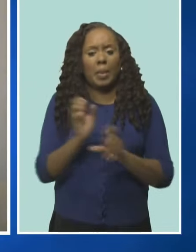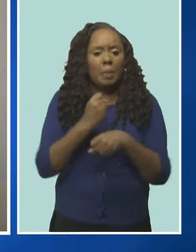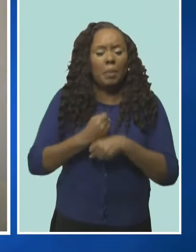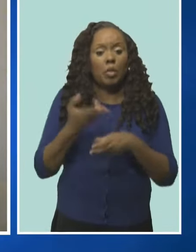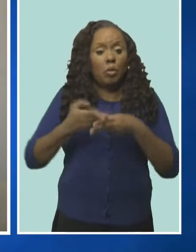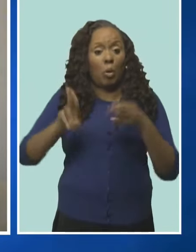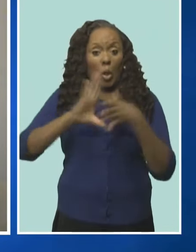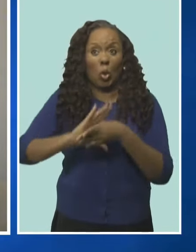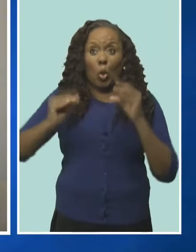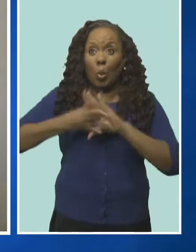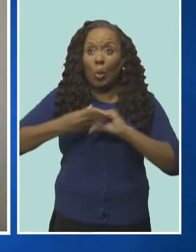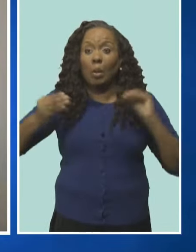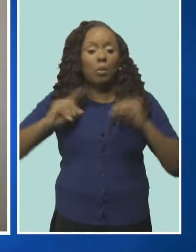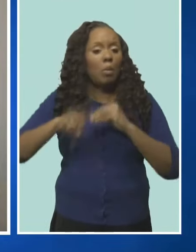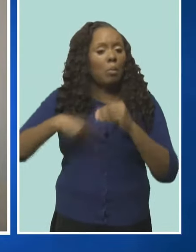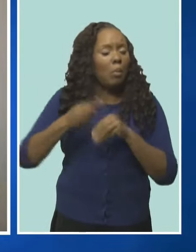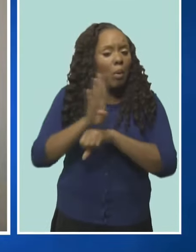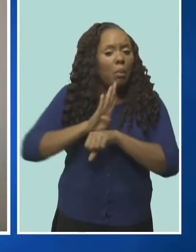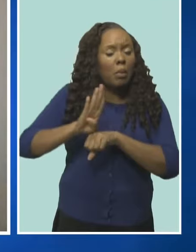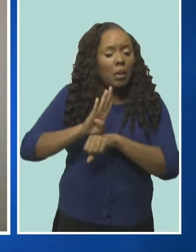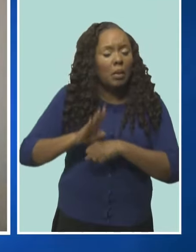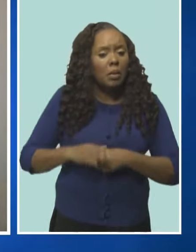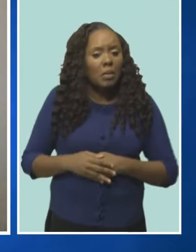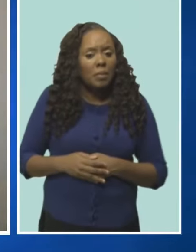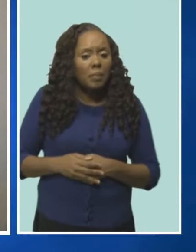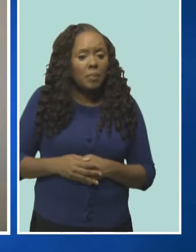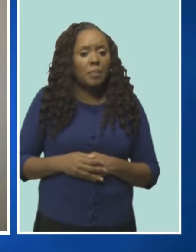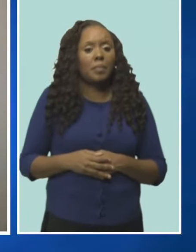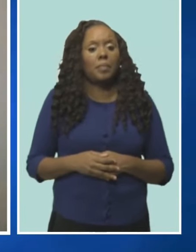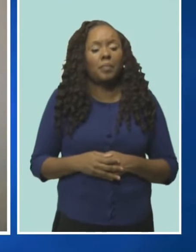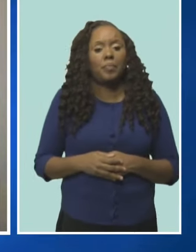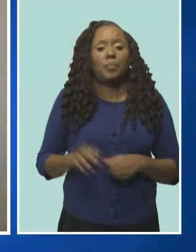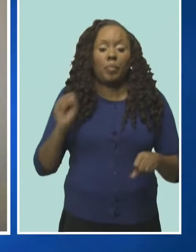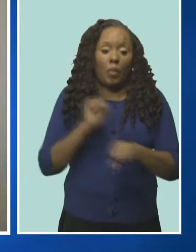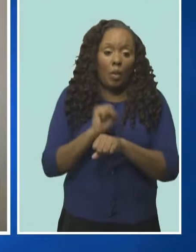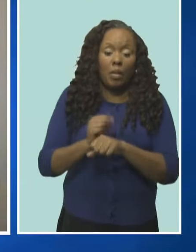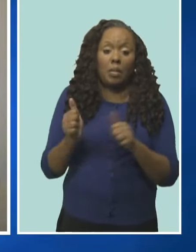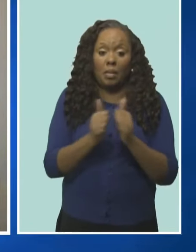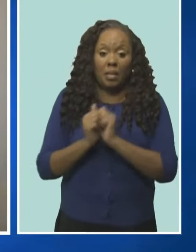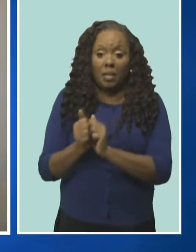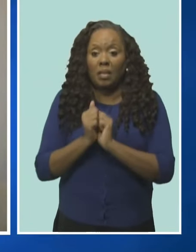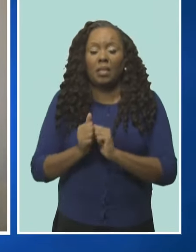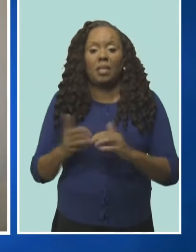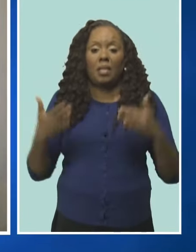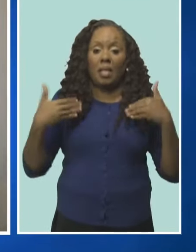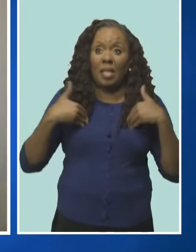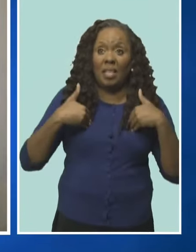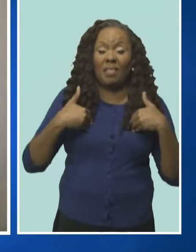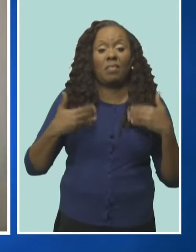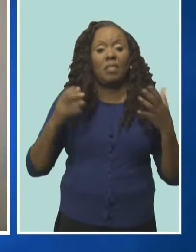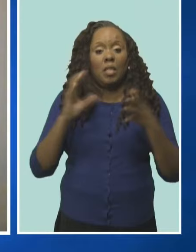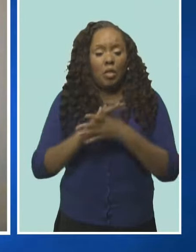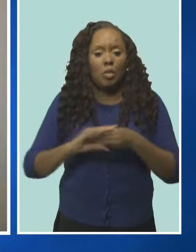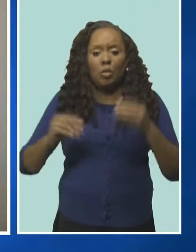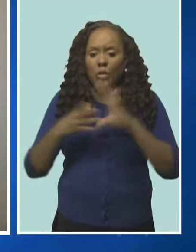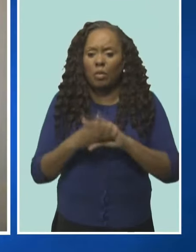about Barbados. Because they're working together, their stories, they realize that they're